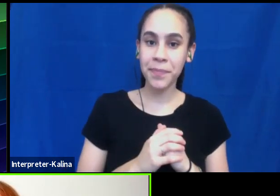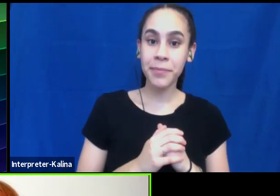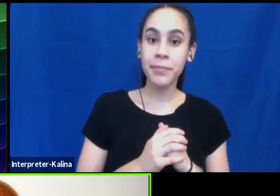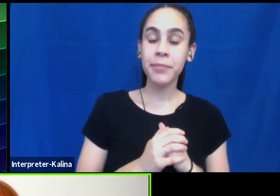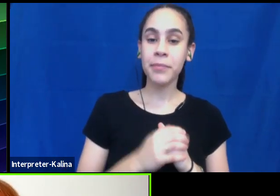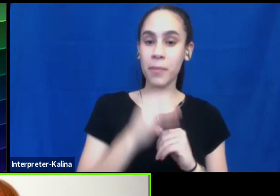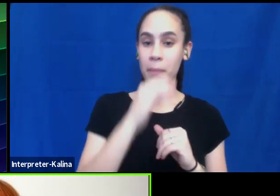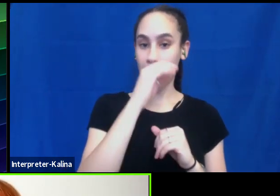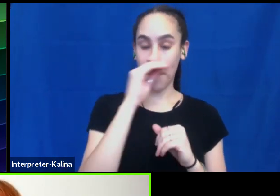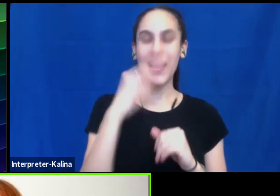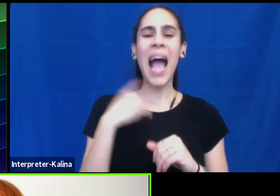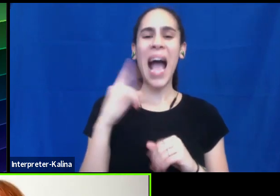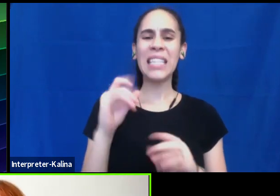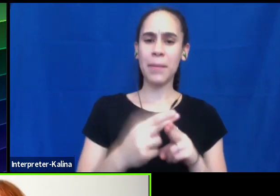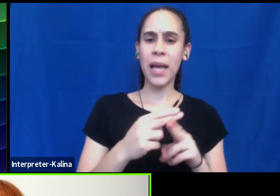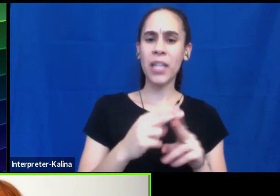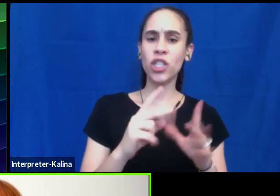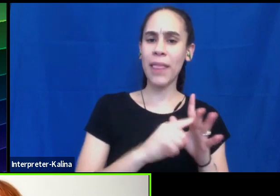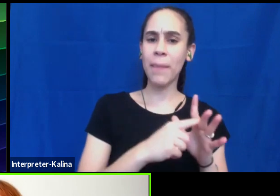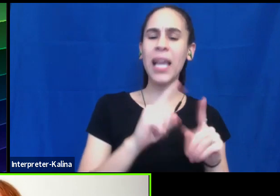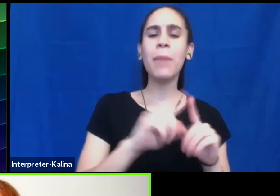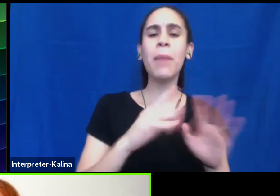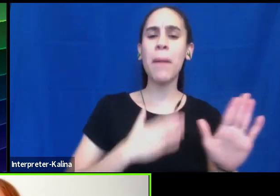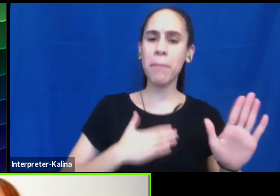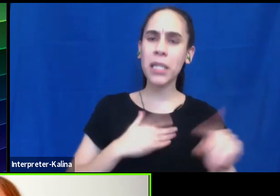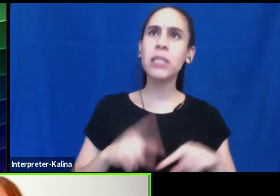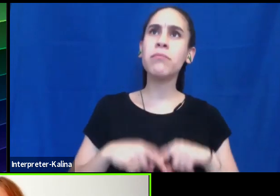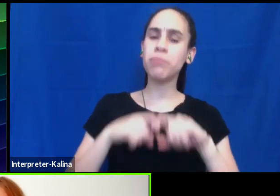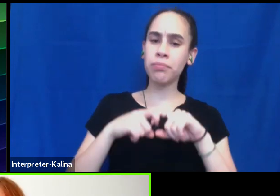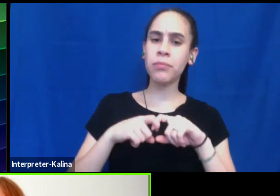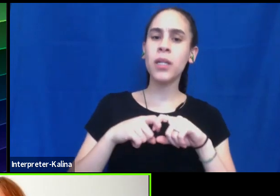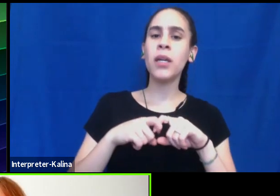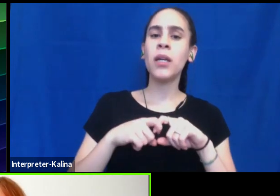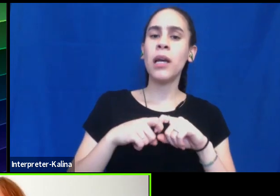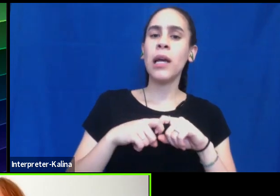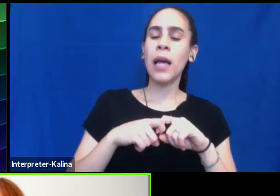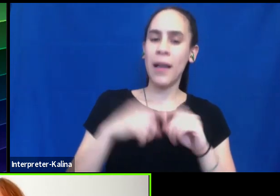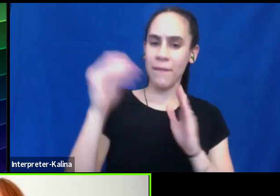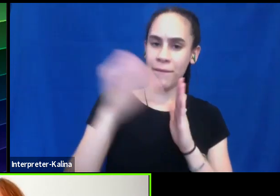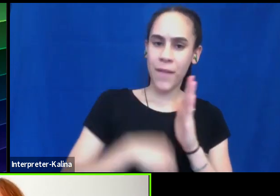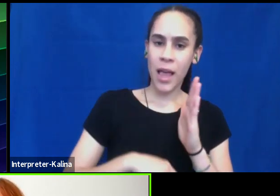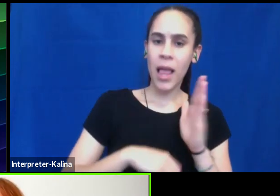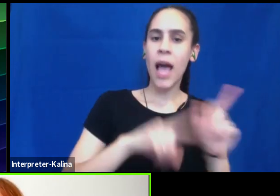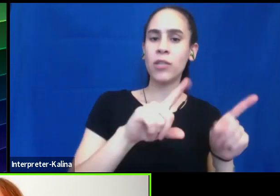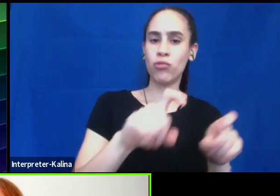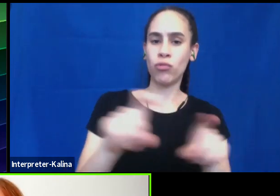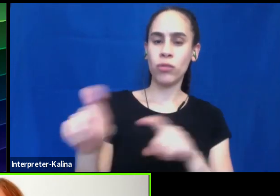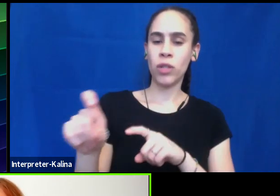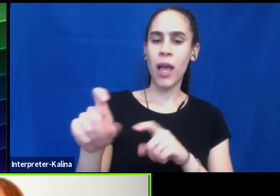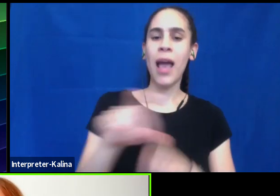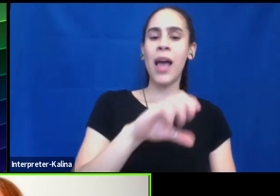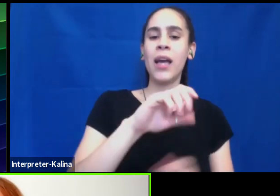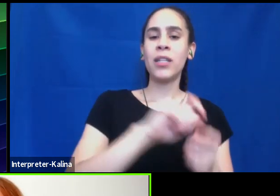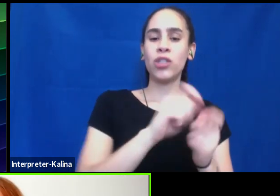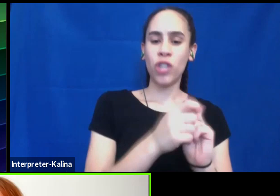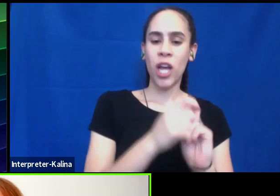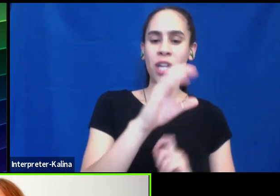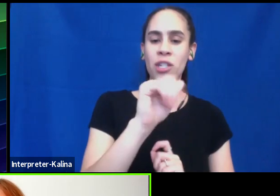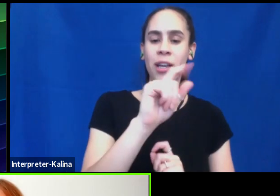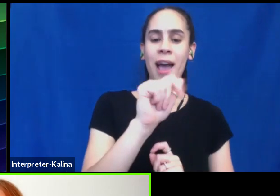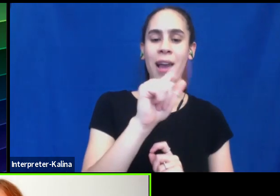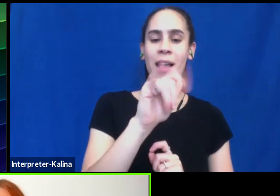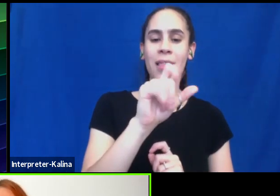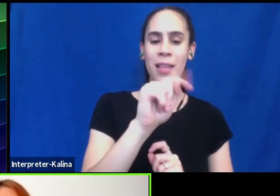said this at the beginning, but please take a moment to, to fill out our allyship survey at changecatalyst.co slash allyship survey.